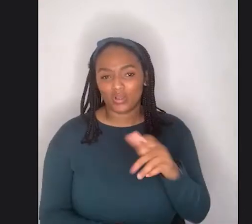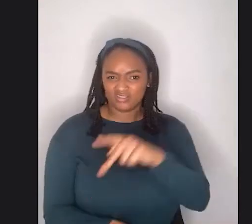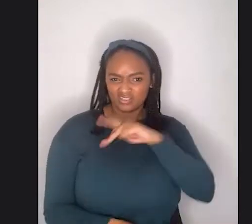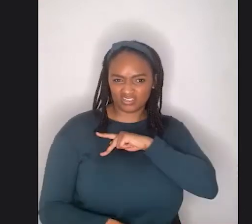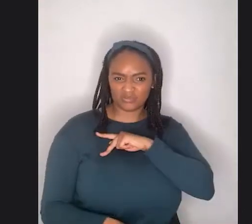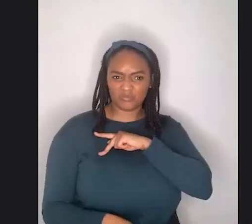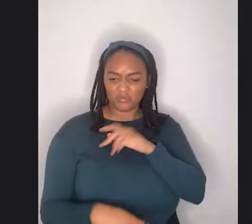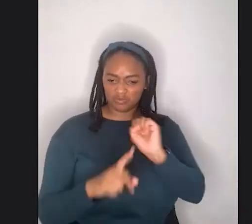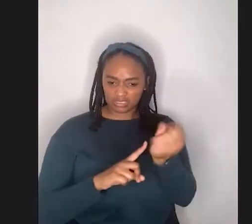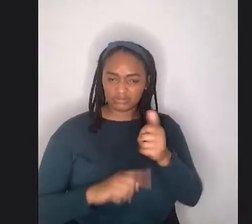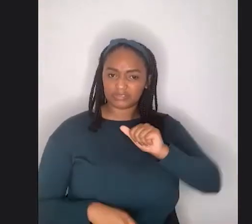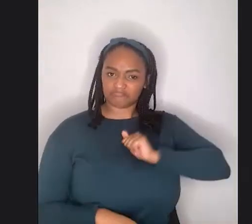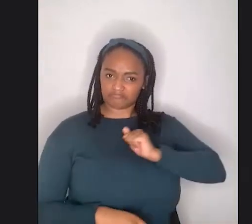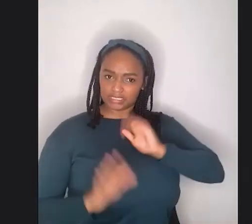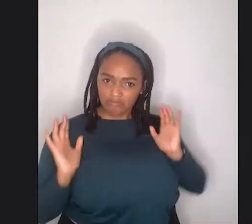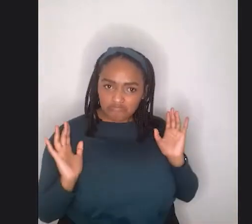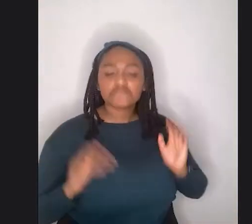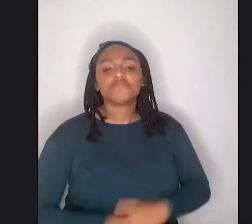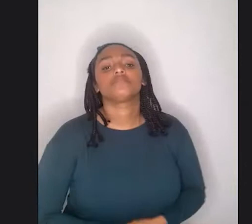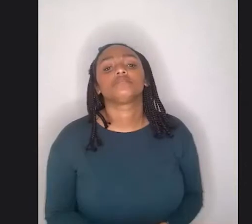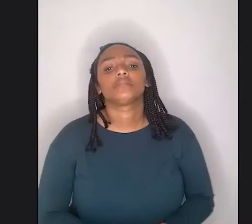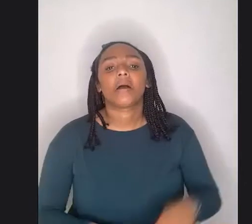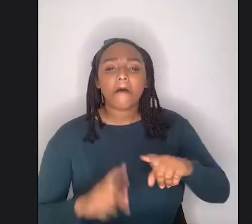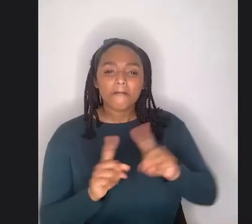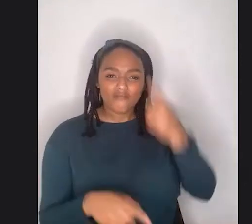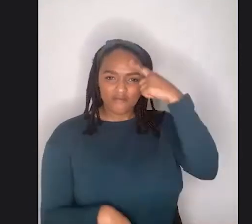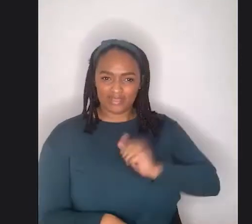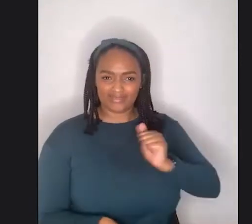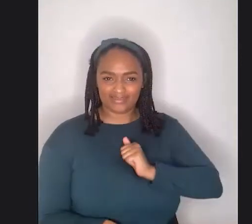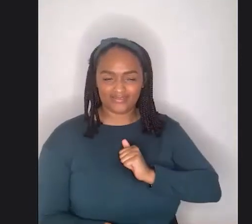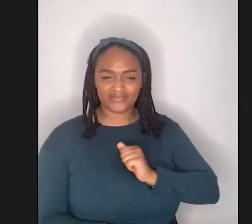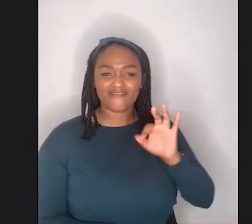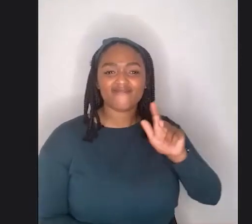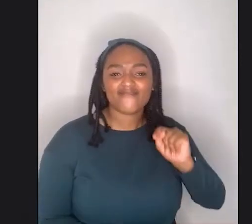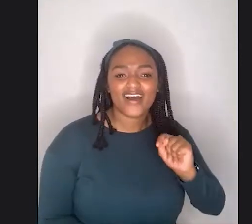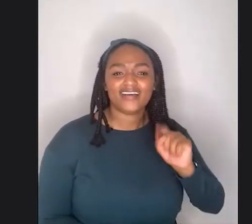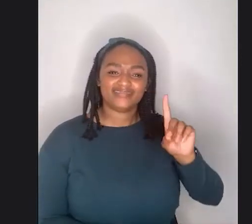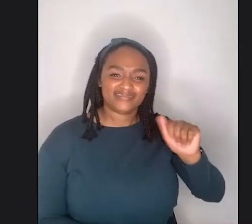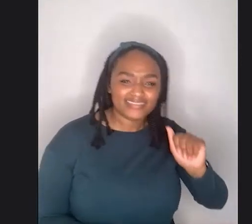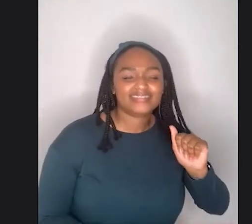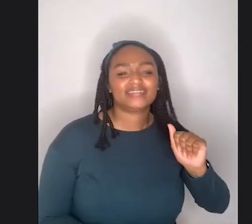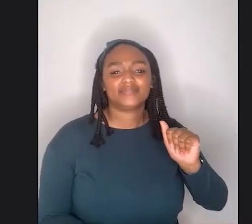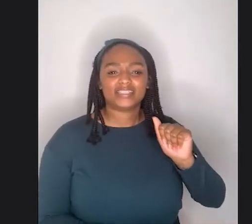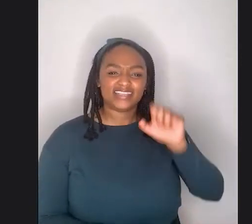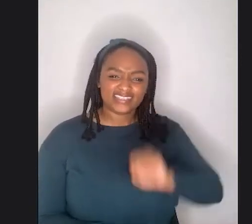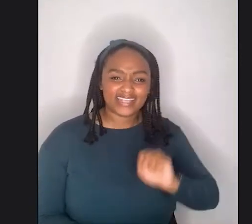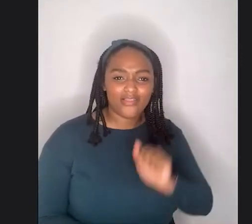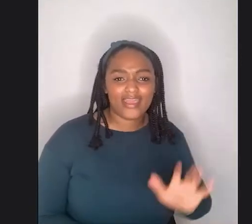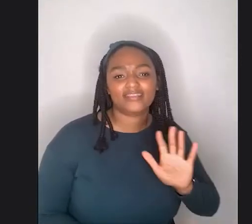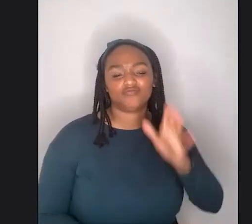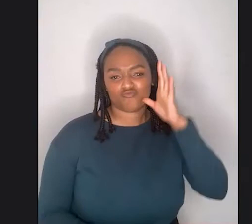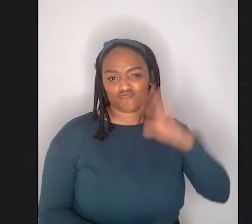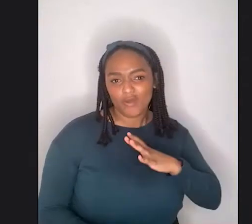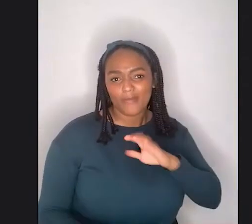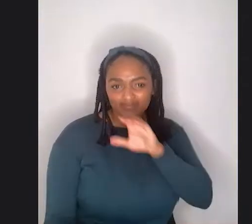Um, but you know, as a fat disabled South Asian woman to be out there who's married and who has really an,